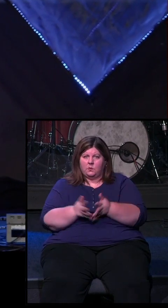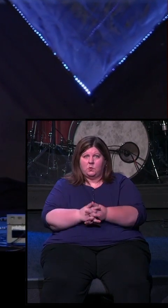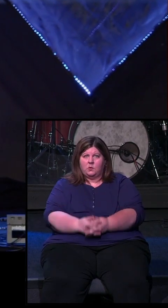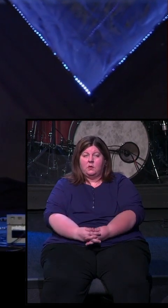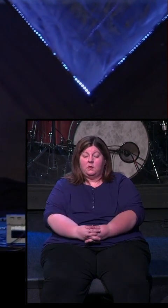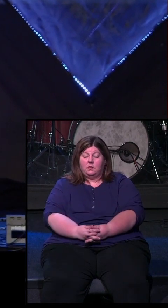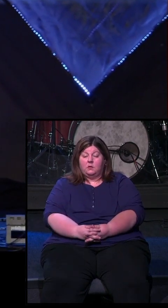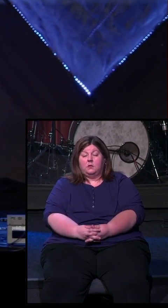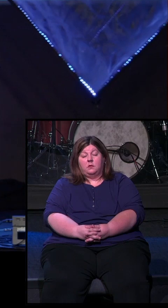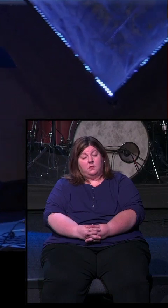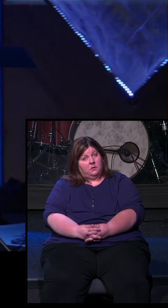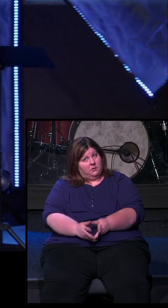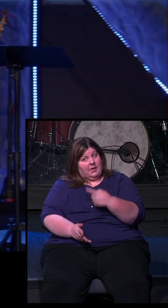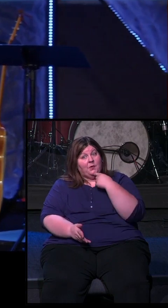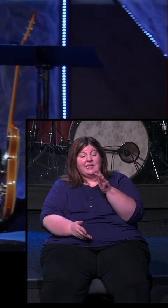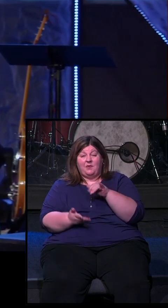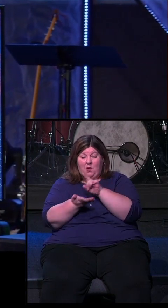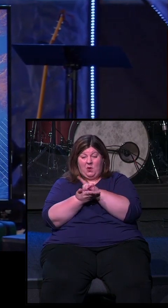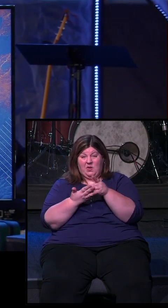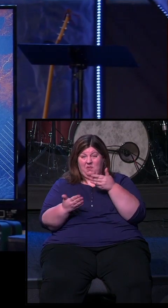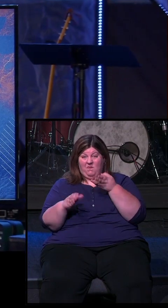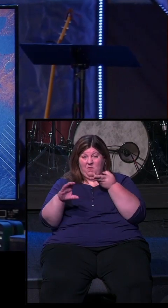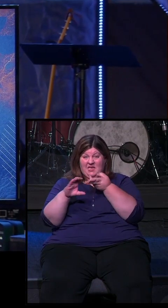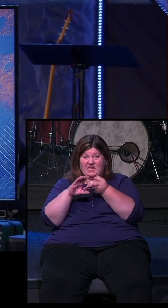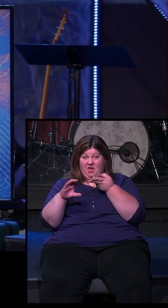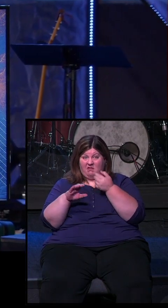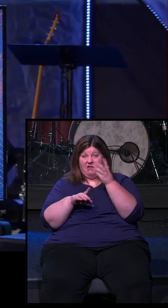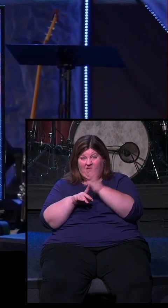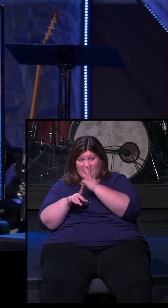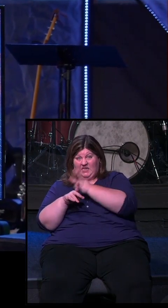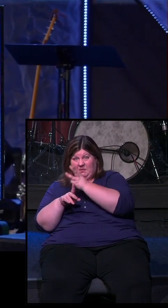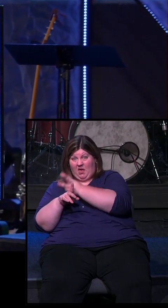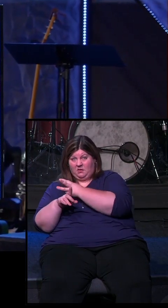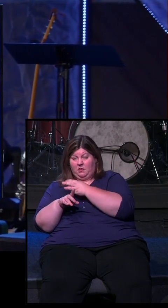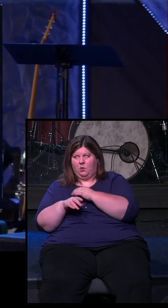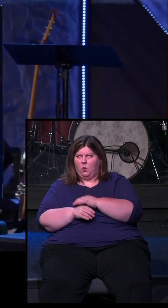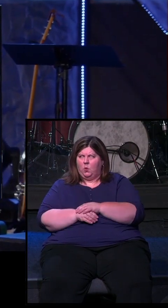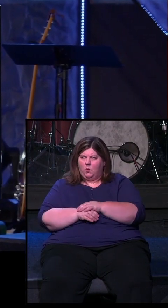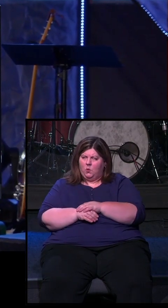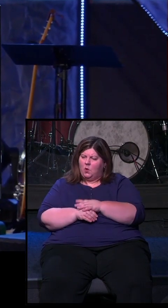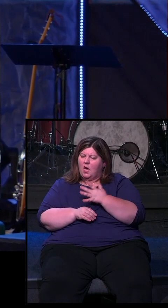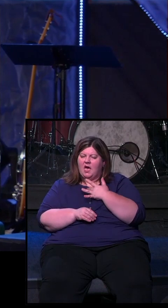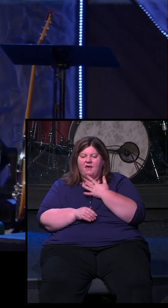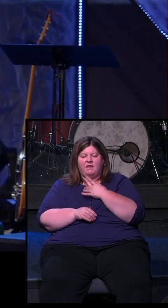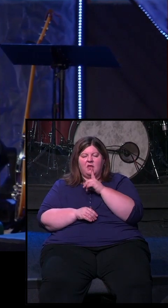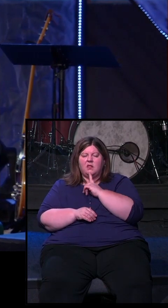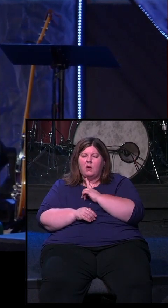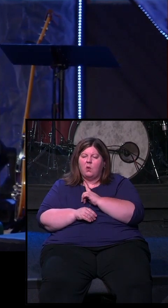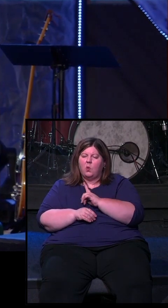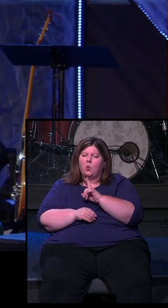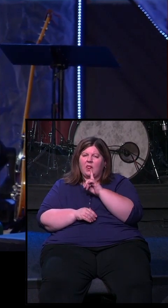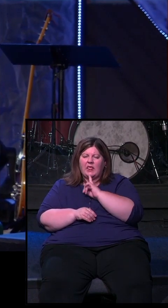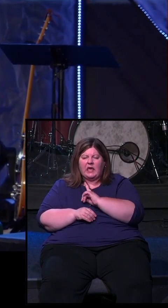And I will tell you this, that week we get up to scan time, that is the loneliest that I feel in my